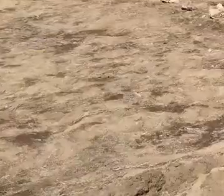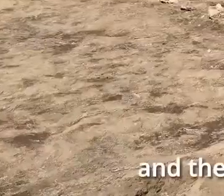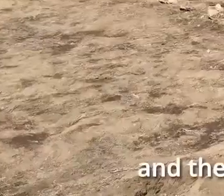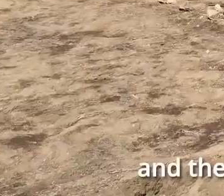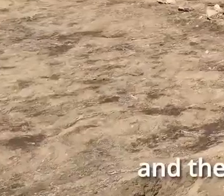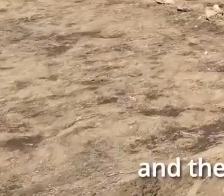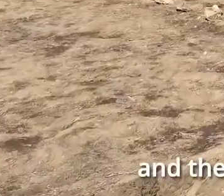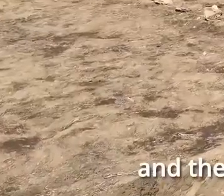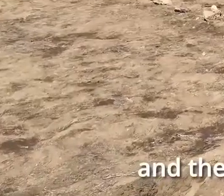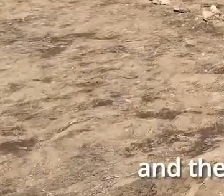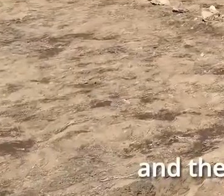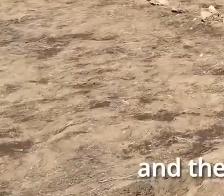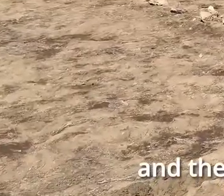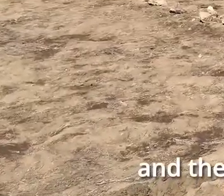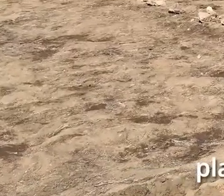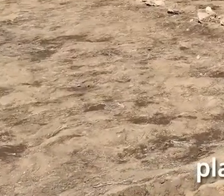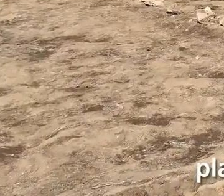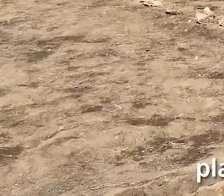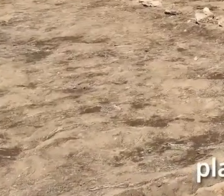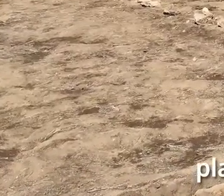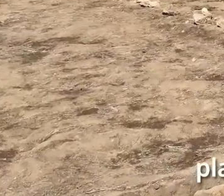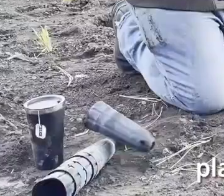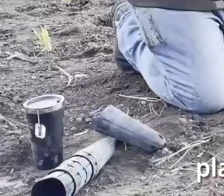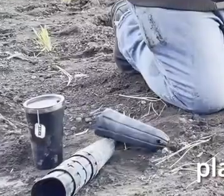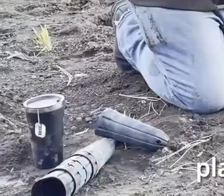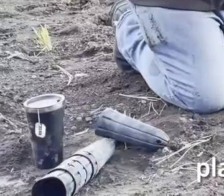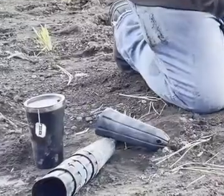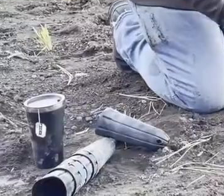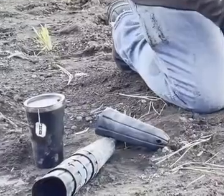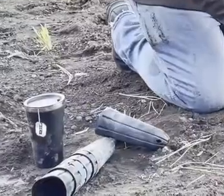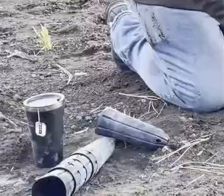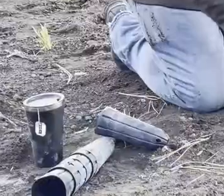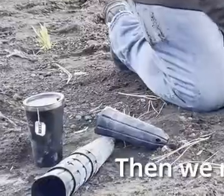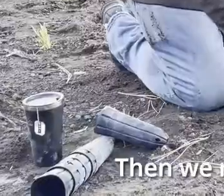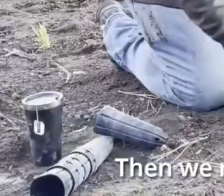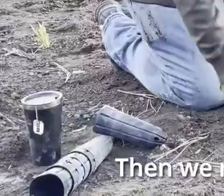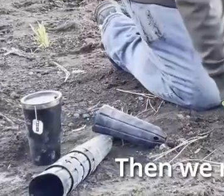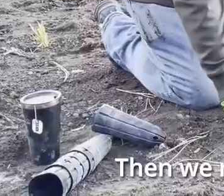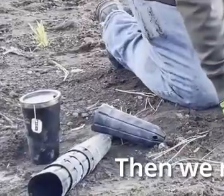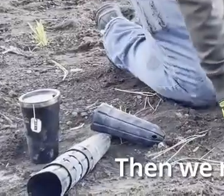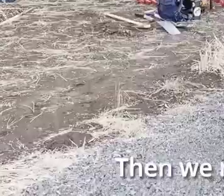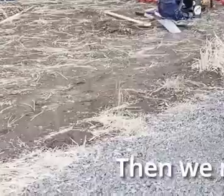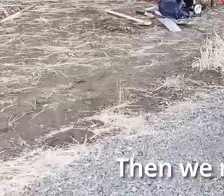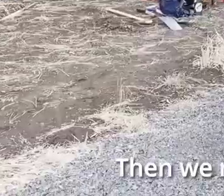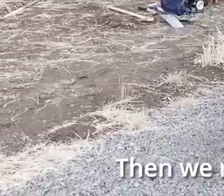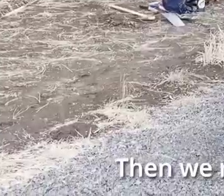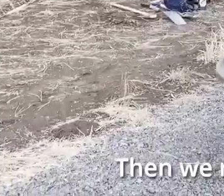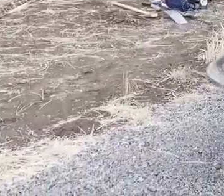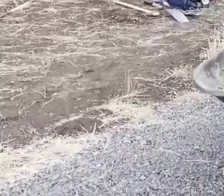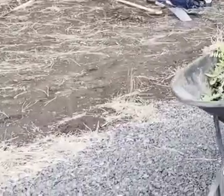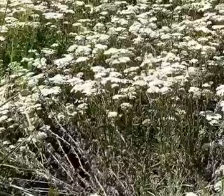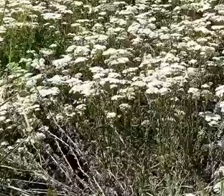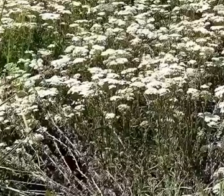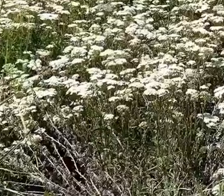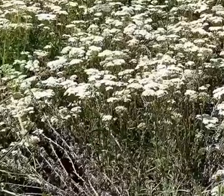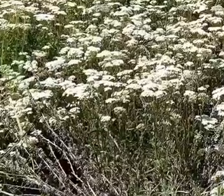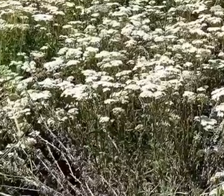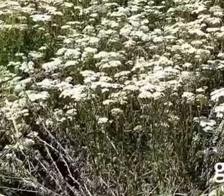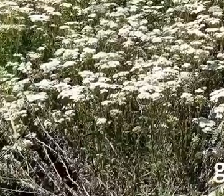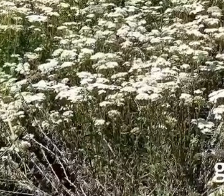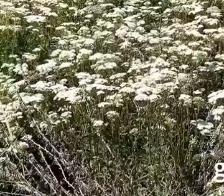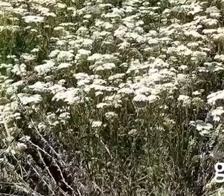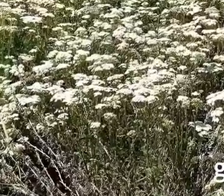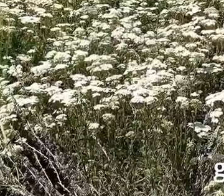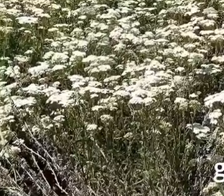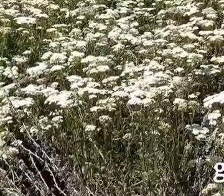long, and the heat that builds up under the plastic kills the weed seeds. Then we remove the plastic and plant the area with lots of